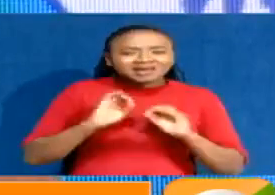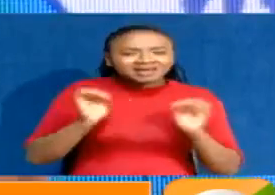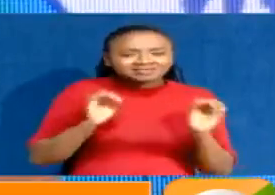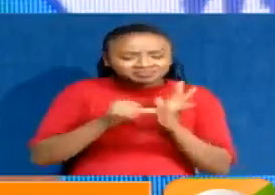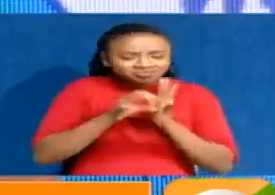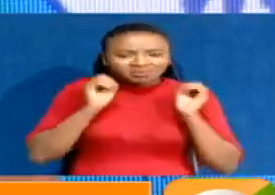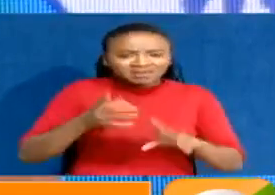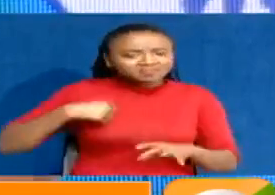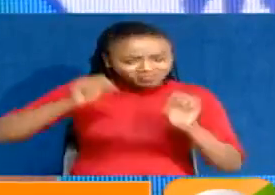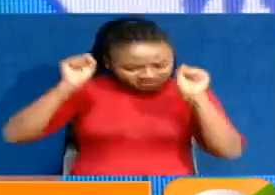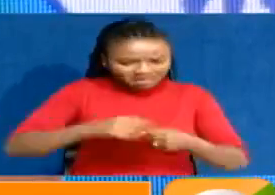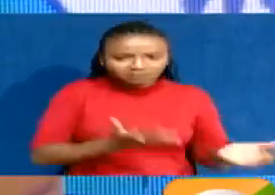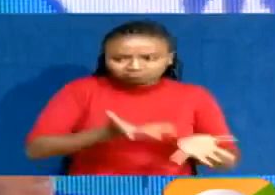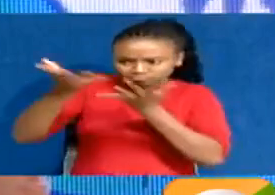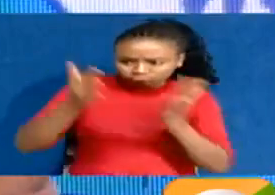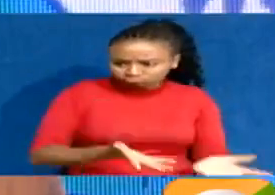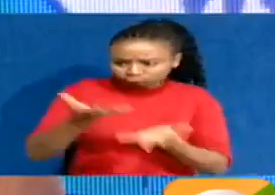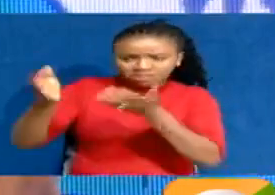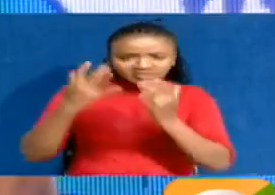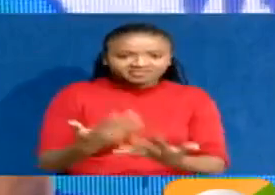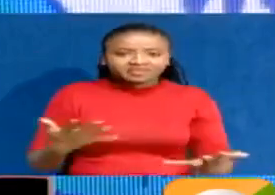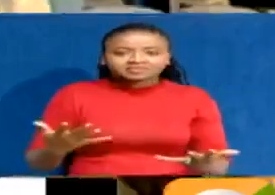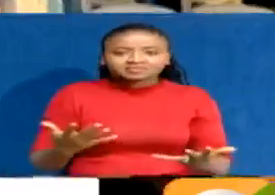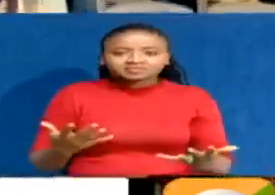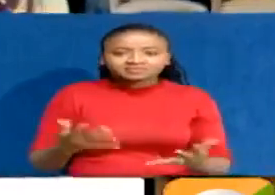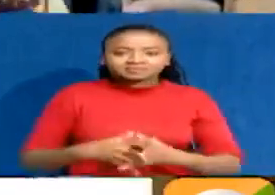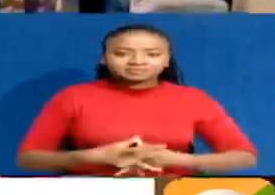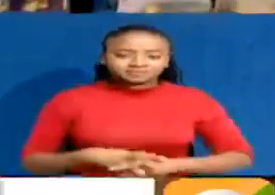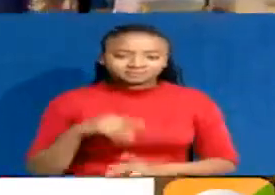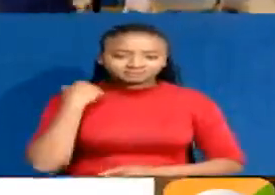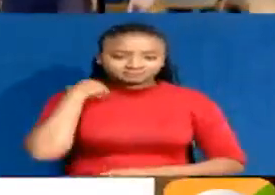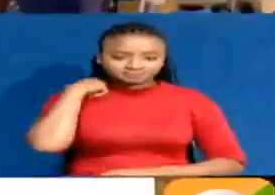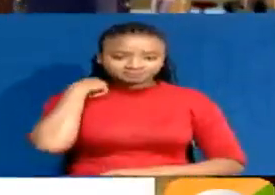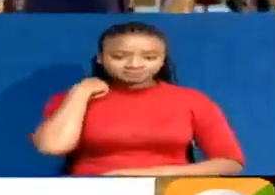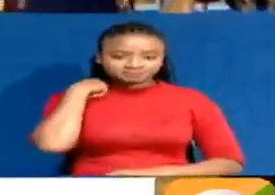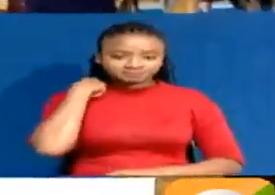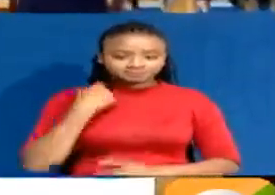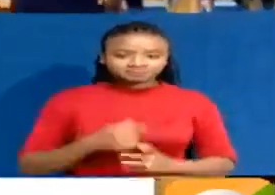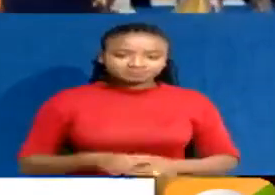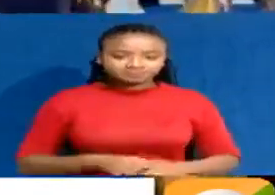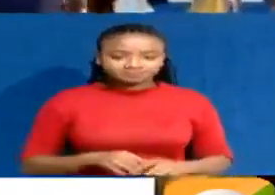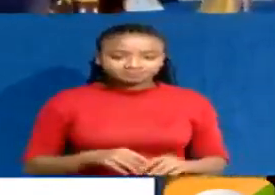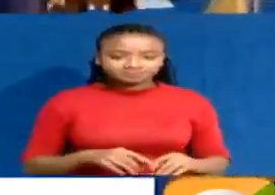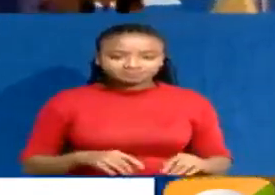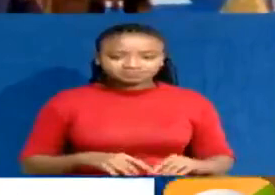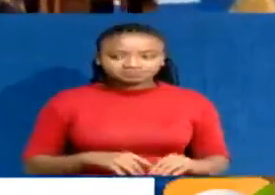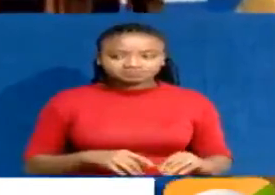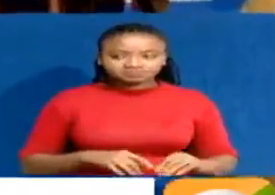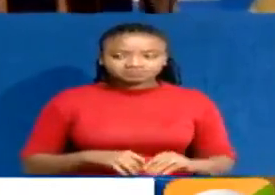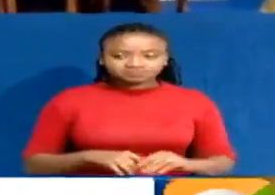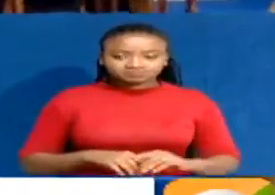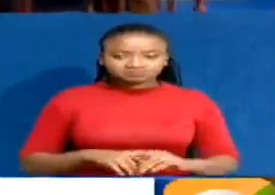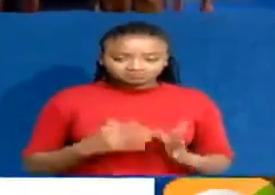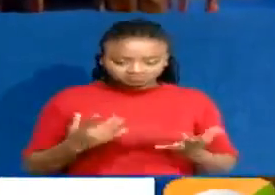be importing things from other parts of the world? We have people from different walks of life. With the